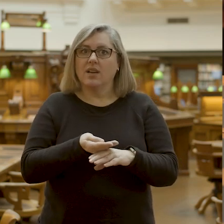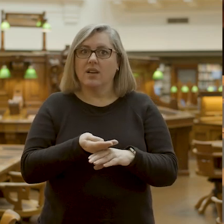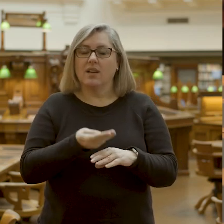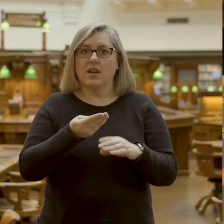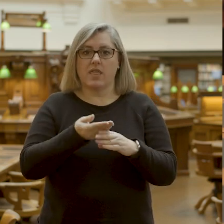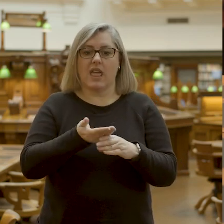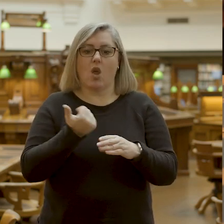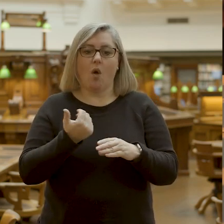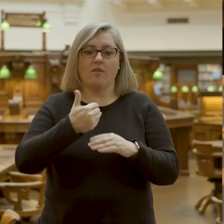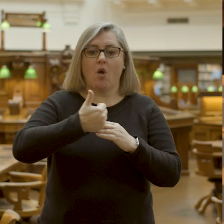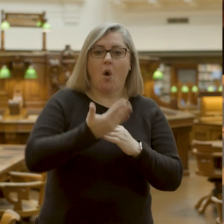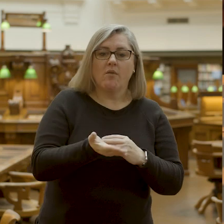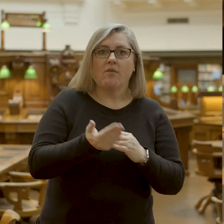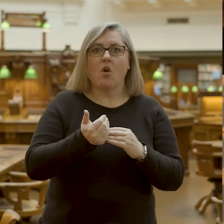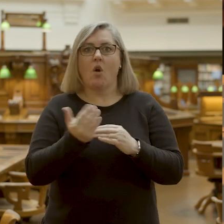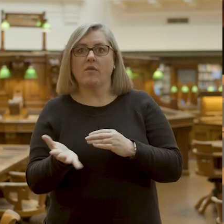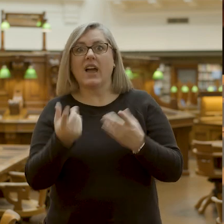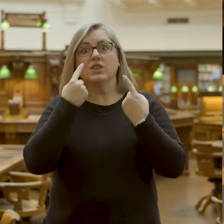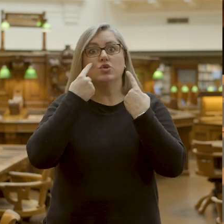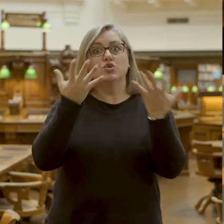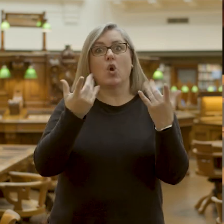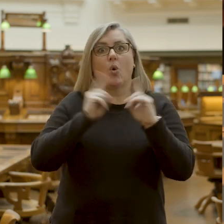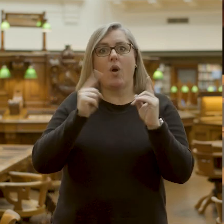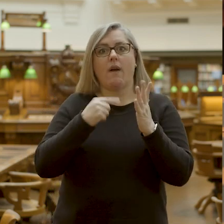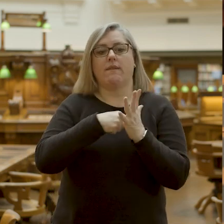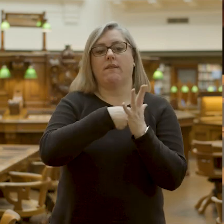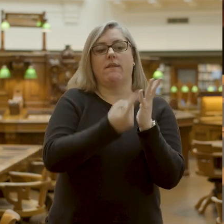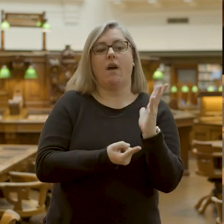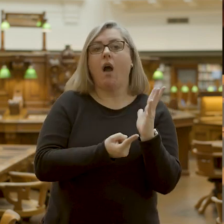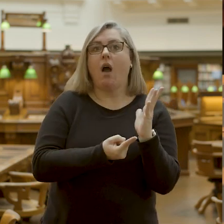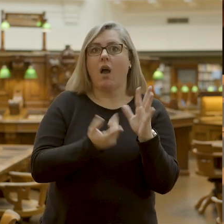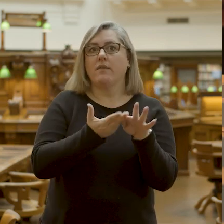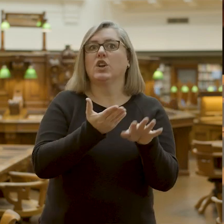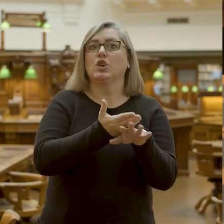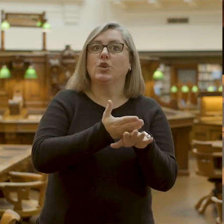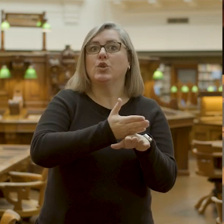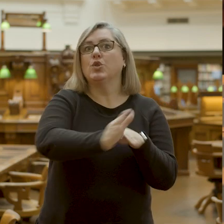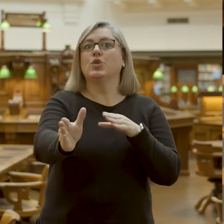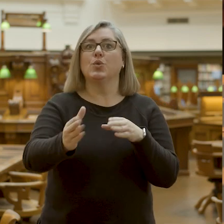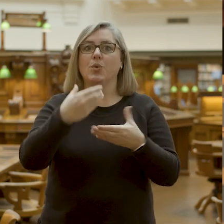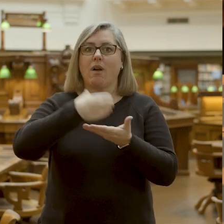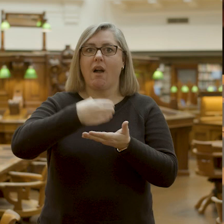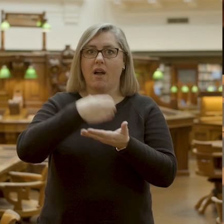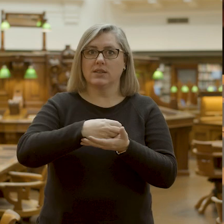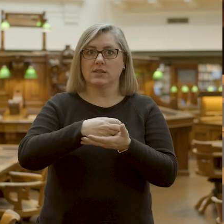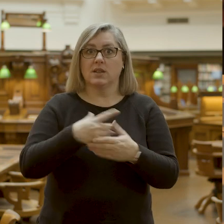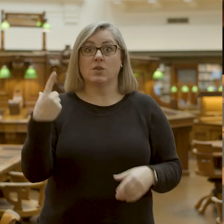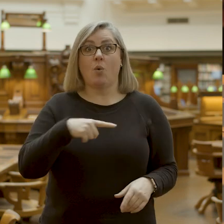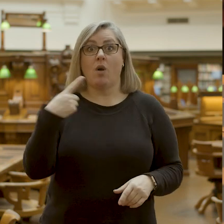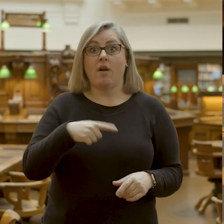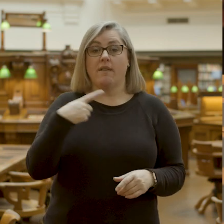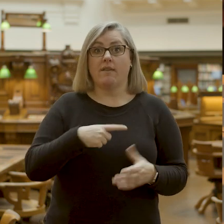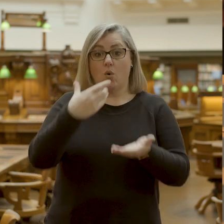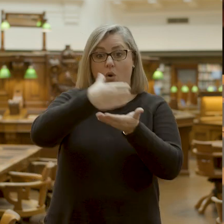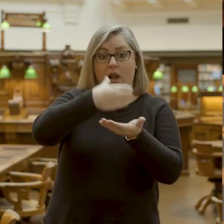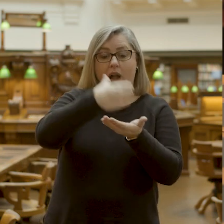unfold it, and show the five brand new cards. So, the reason why the